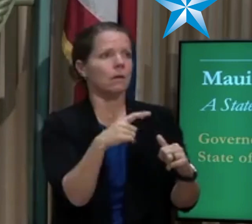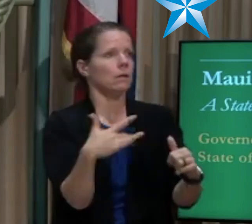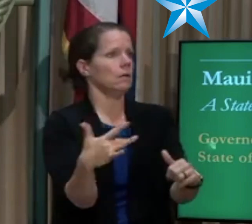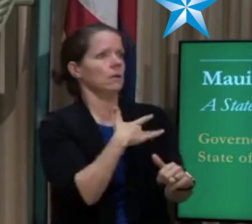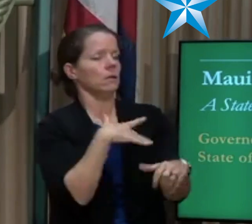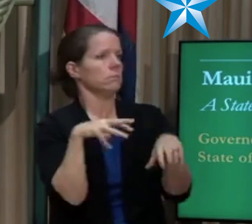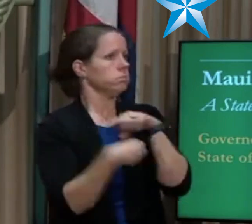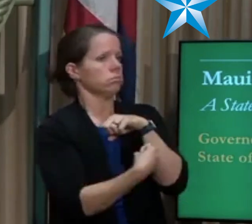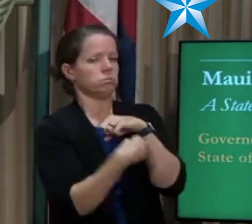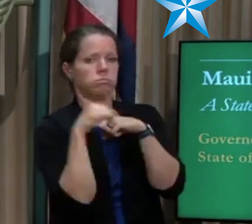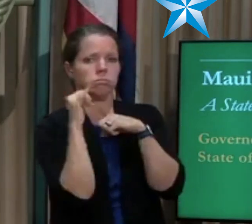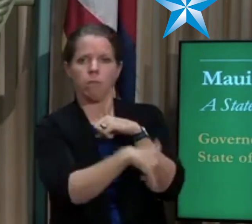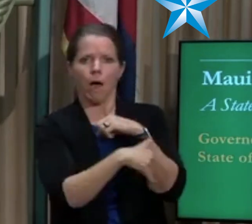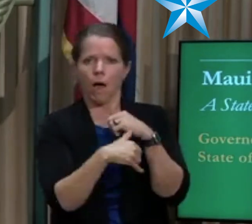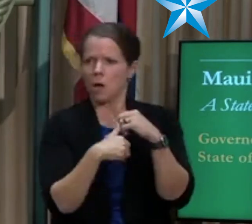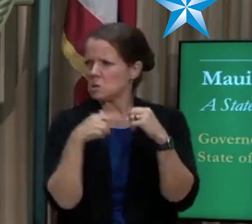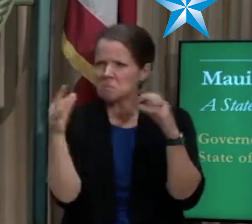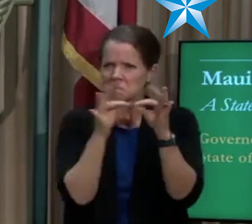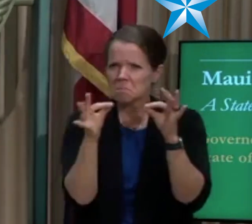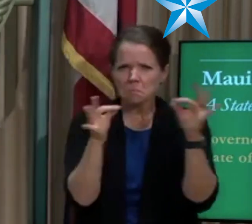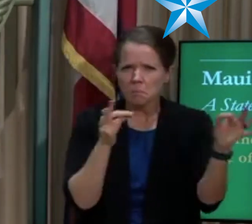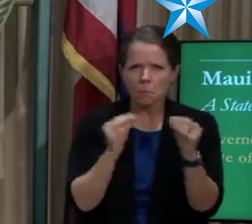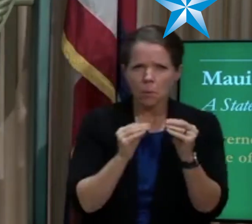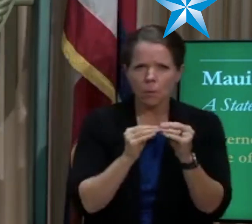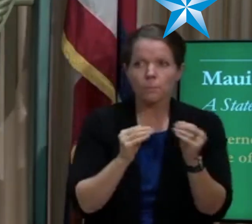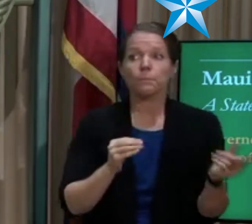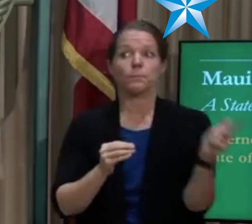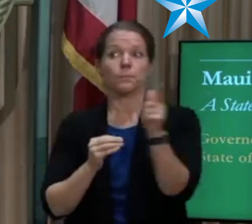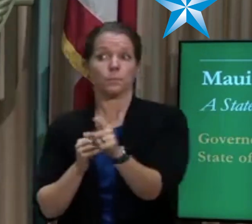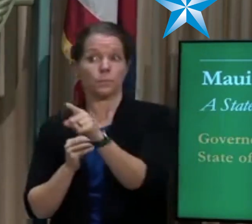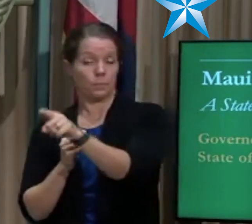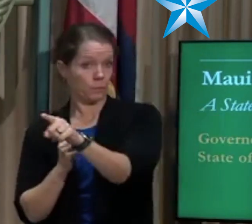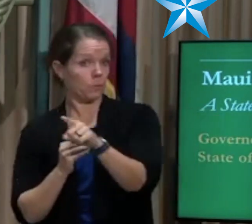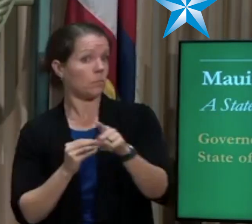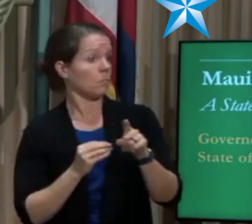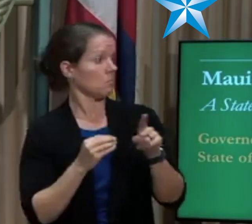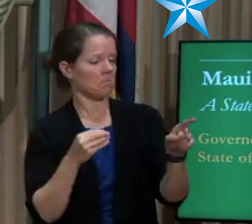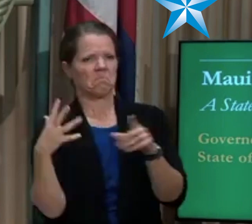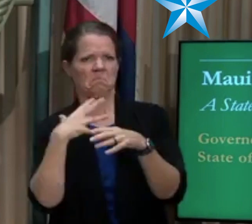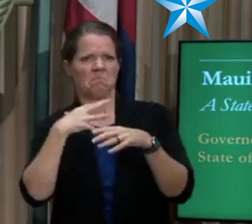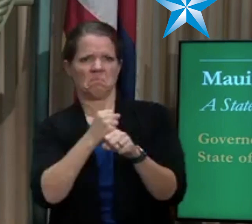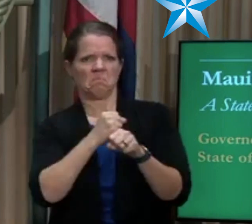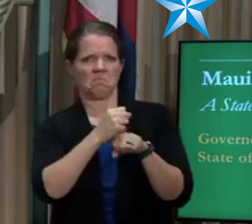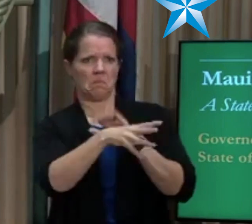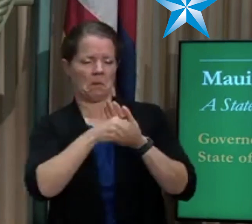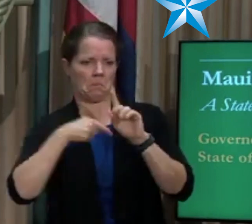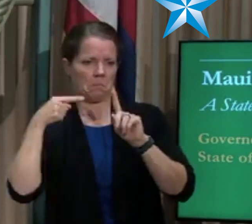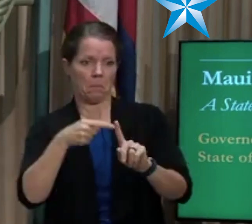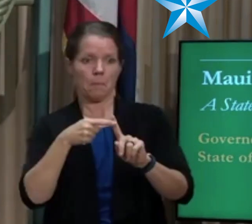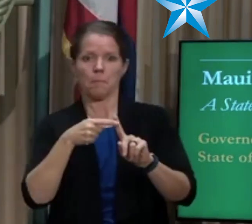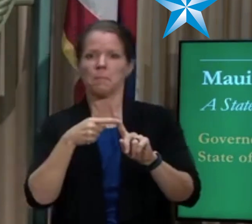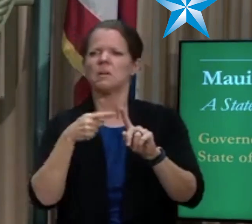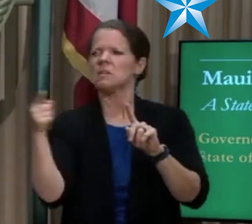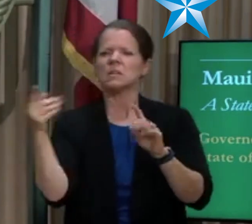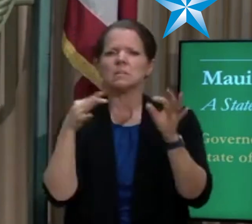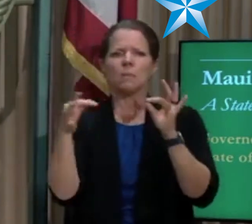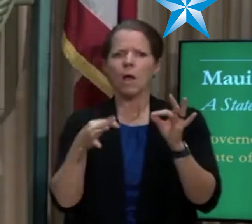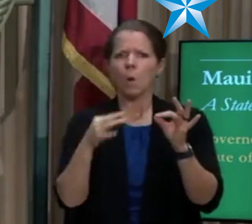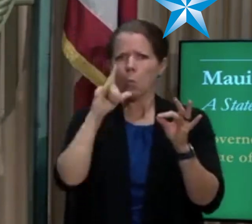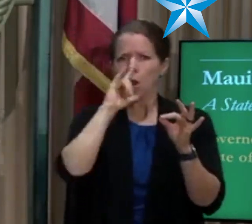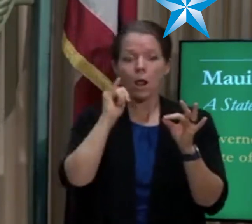So the general question is around the details surrounding the re-entry into Lahaina slash Maui.